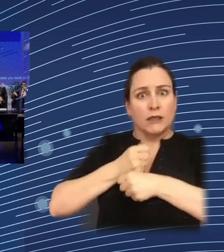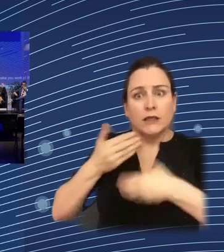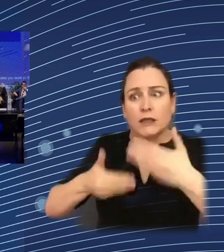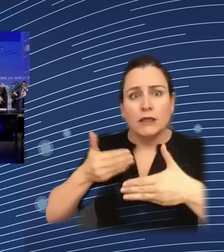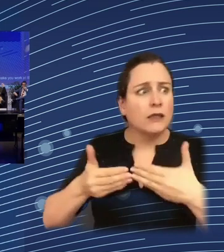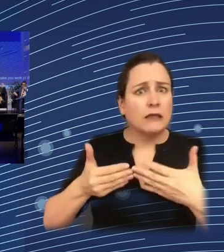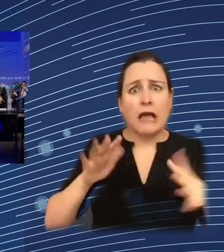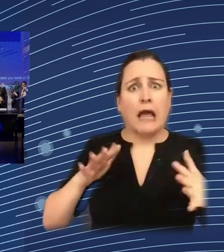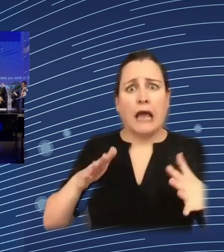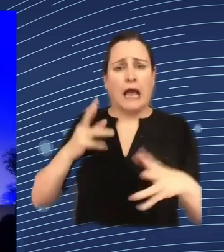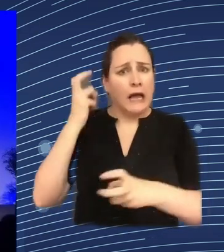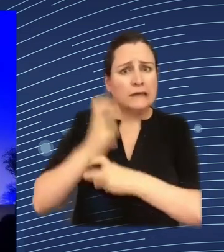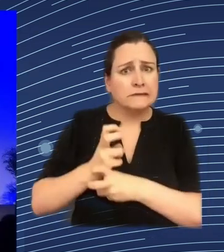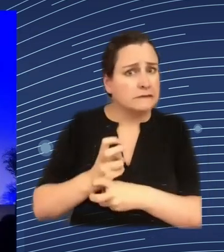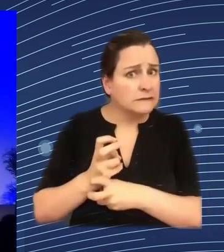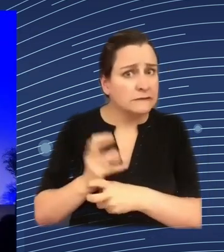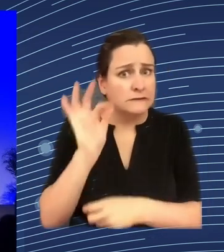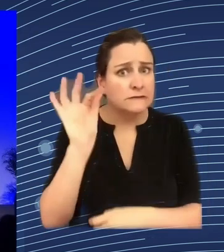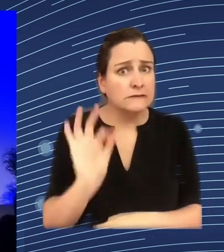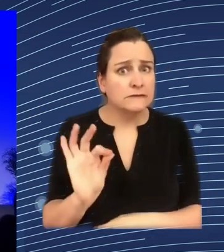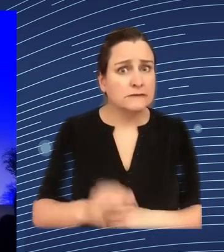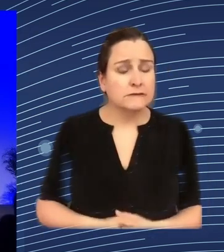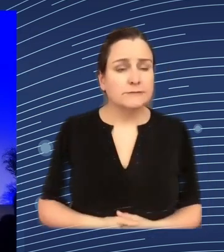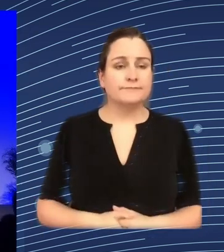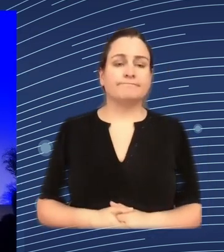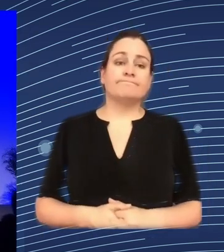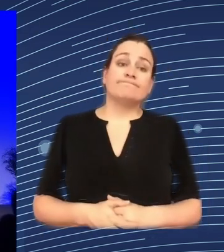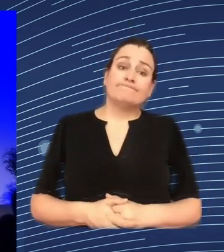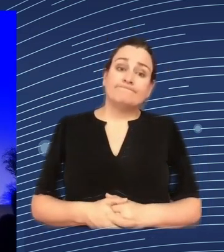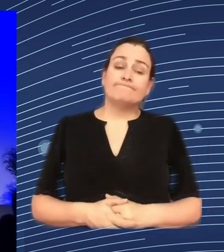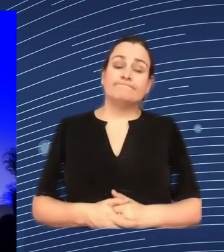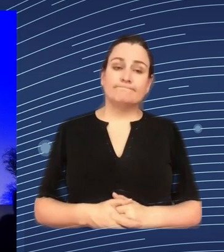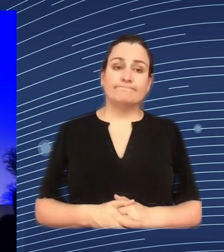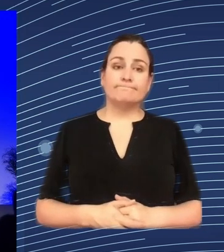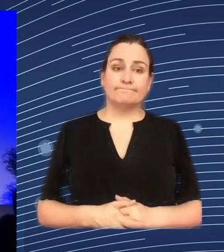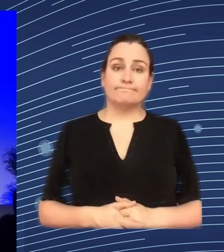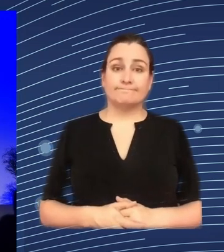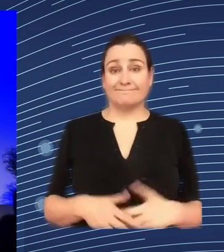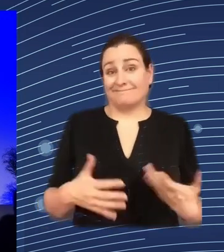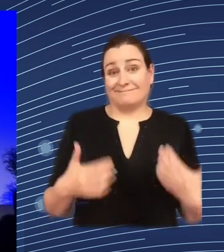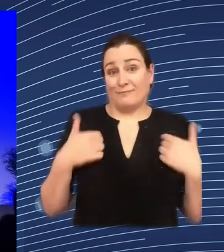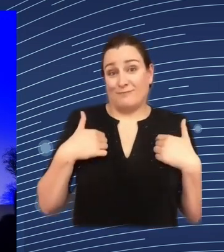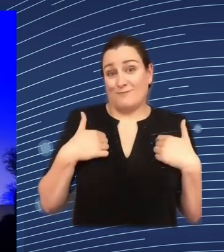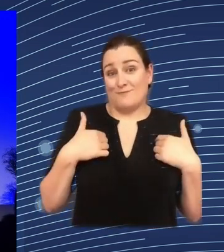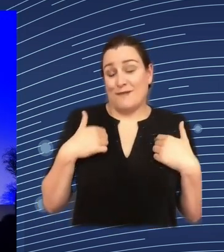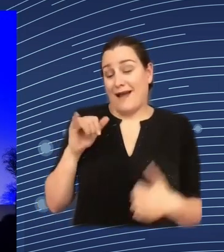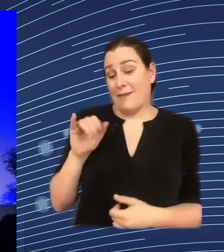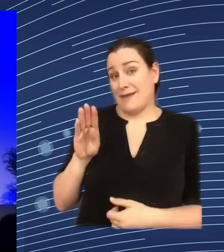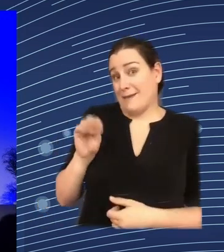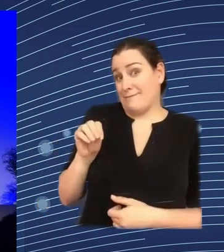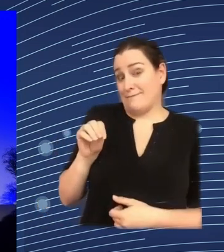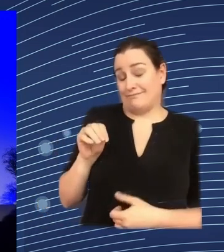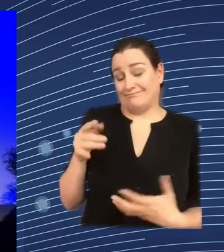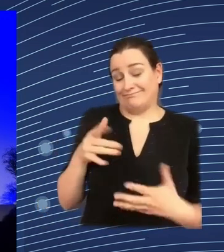complying with legislation and laws is it's a it's non-negotiable we have to do it I think